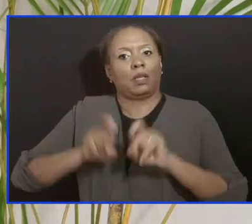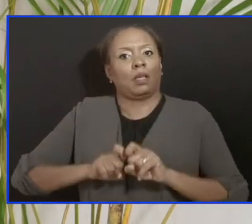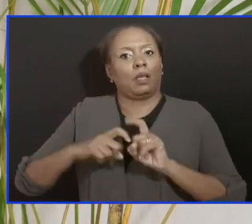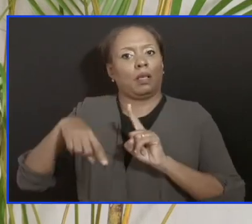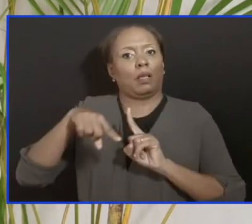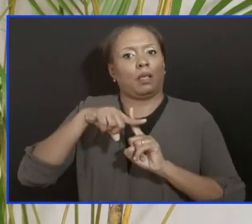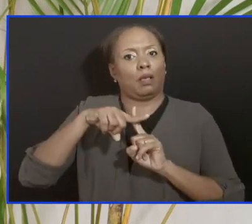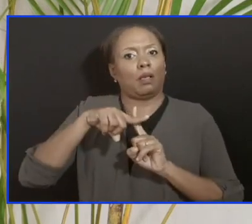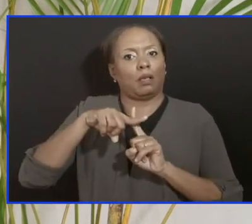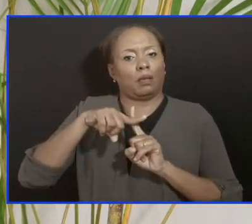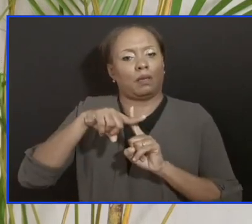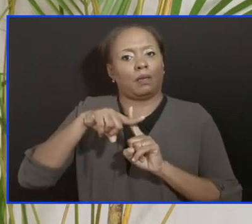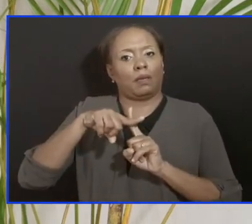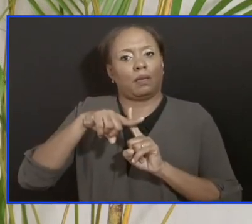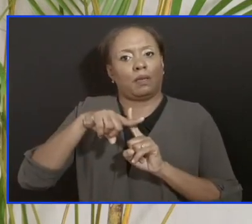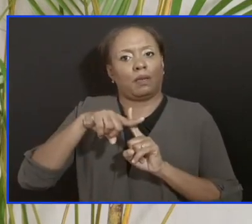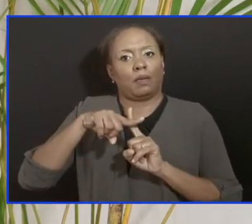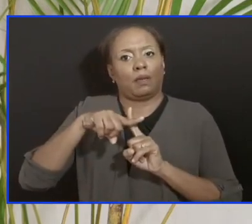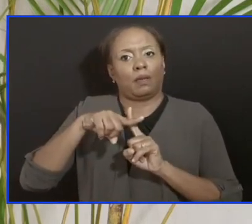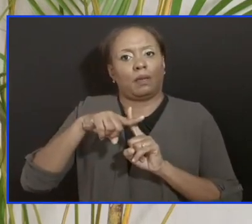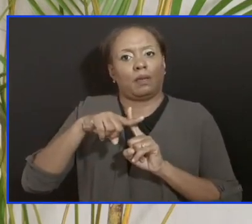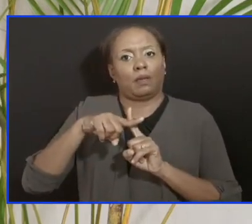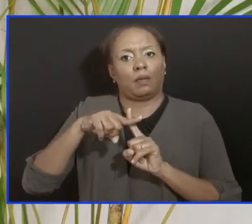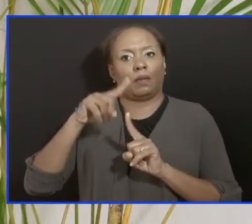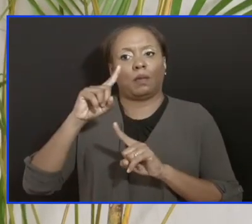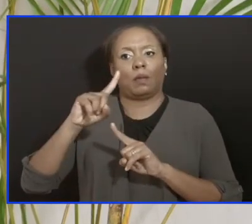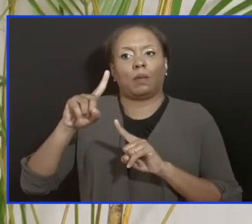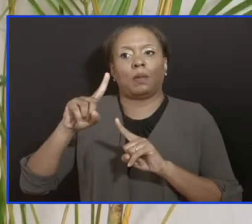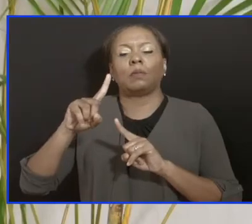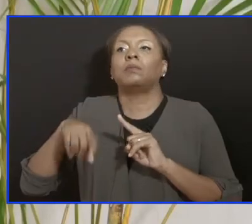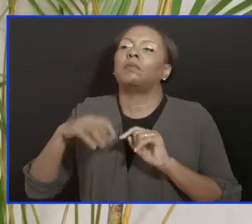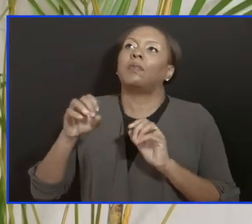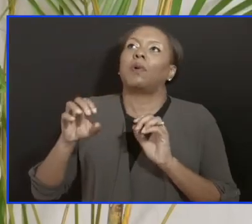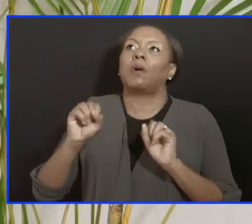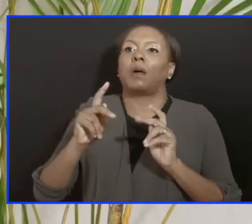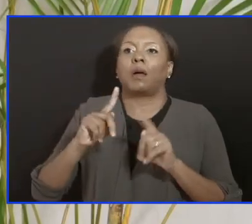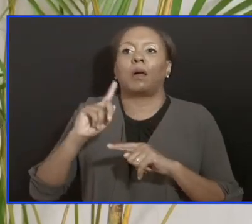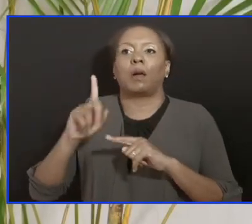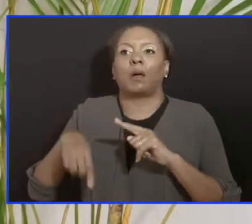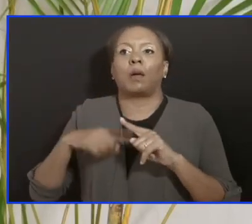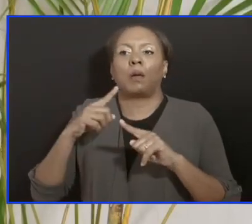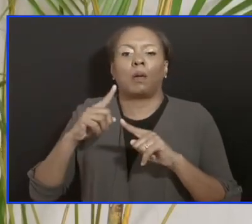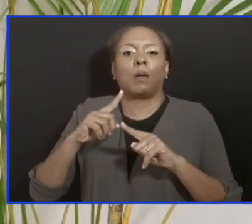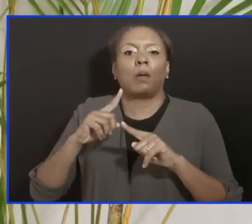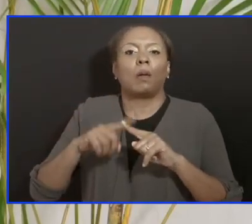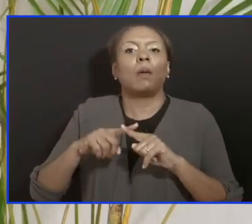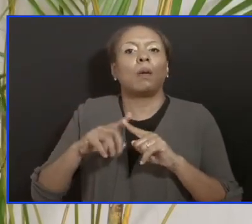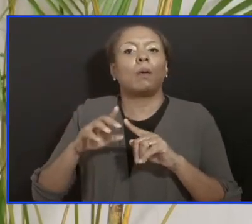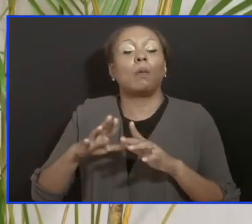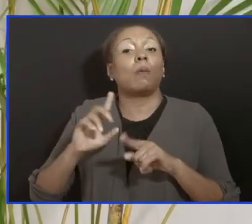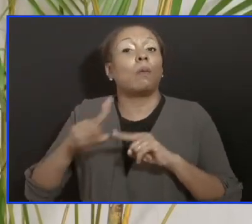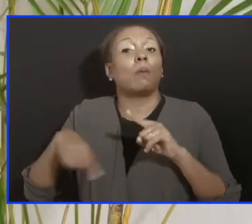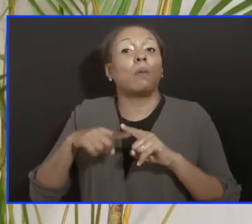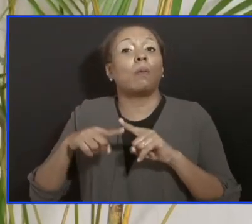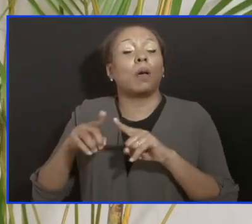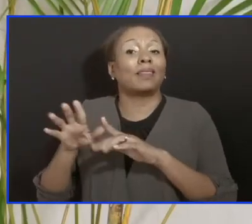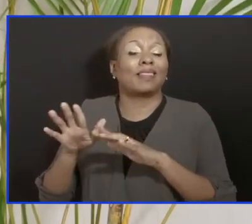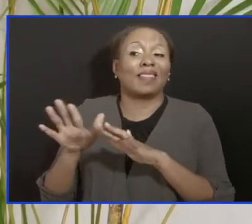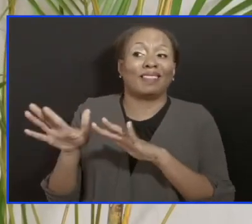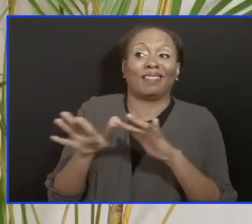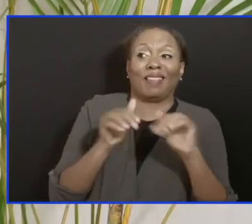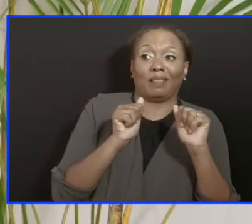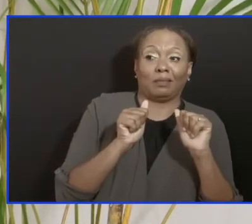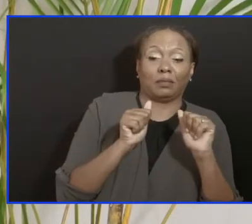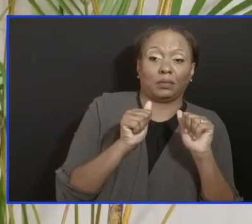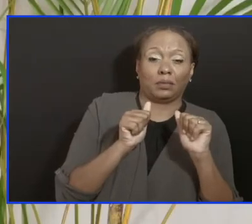for their departure test. Or in other words, the test that they are required to get back into their country or to wherever